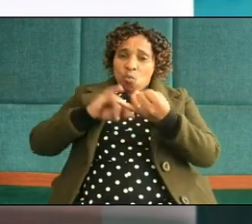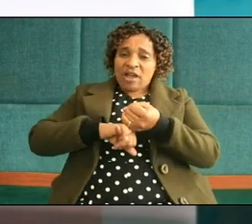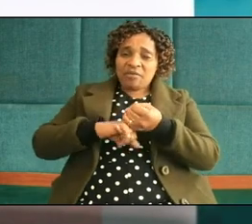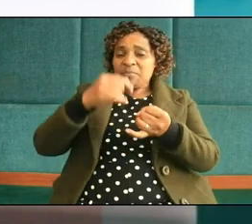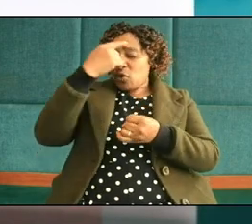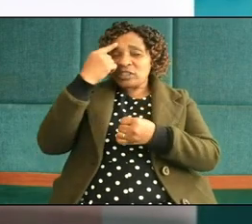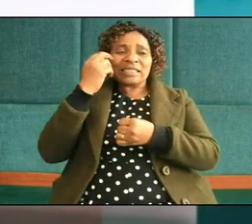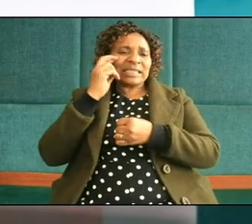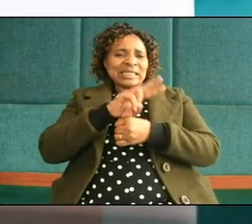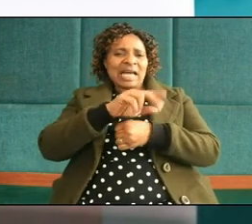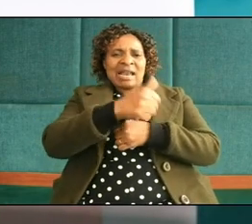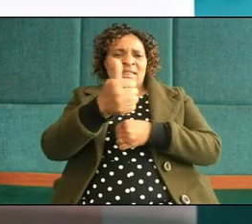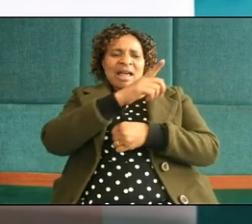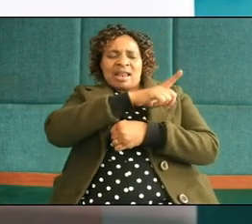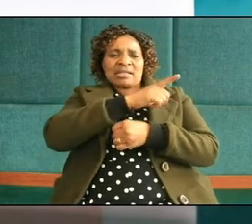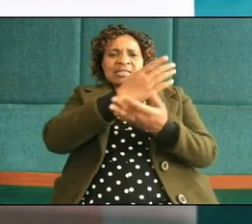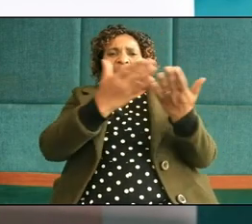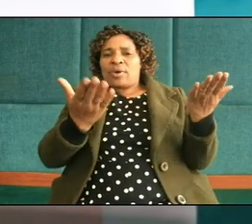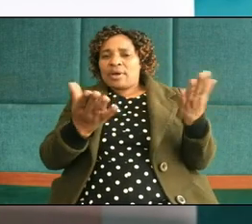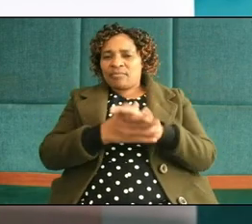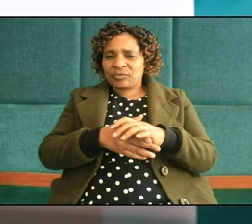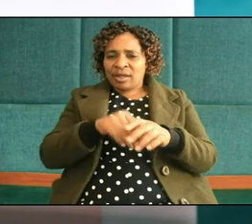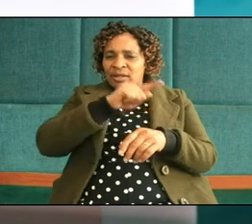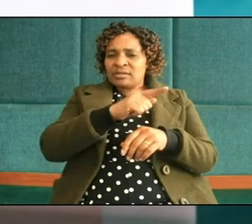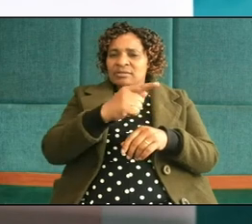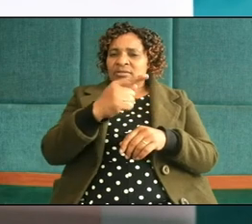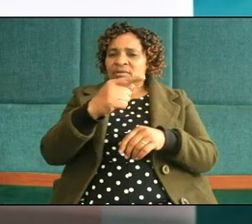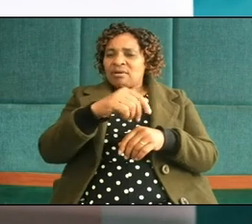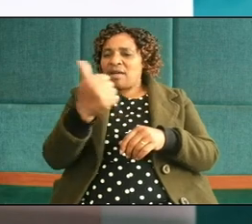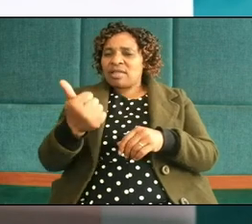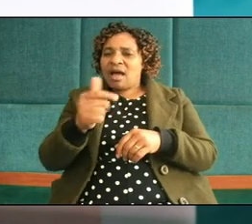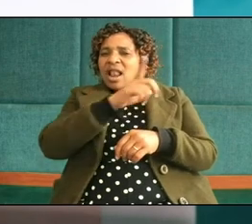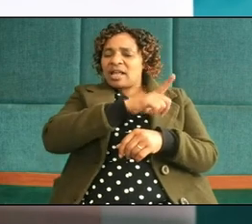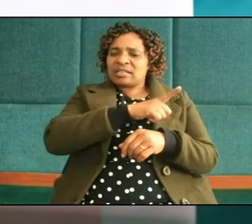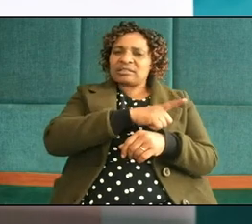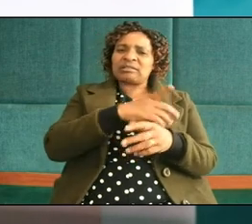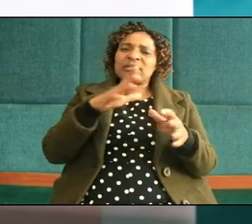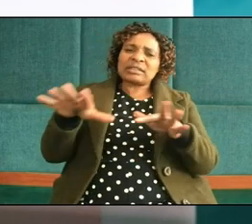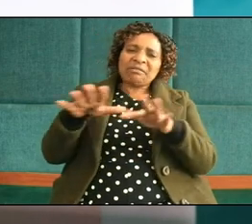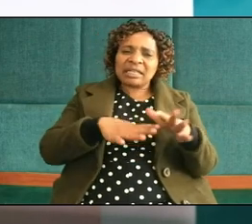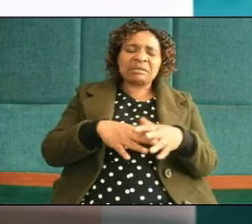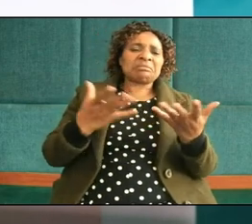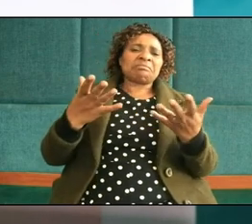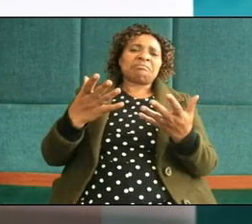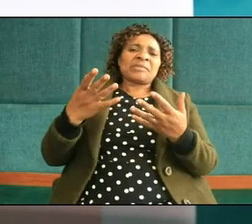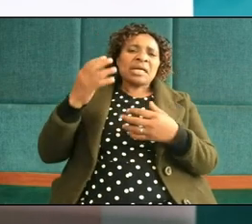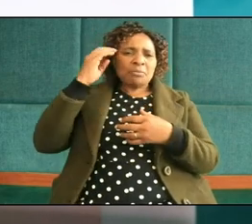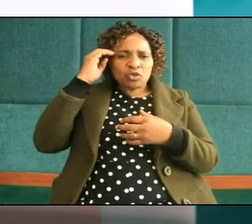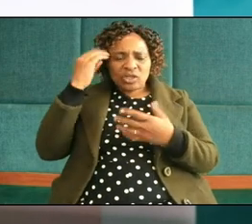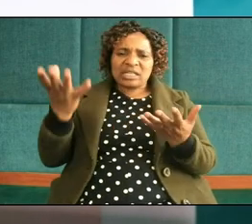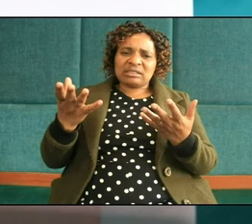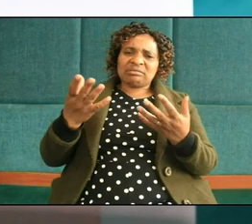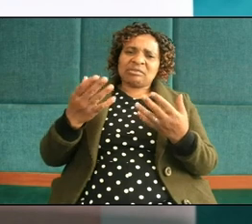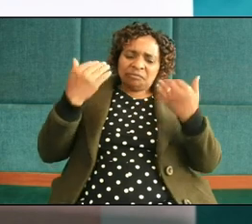another lady and that young lady suffering emotionally physically and even